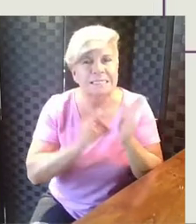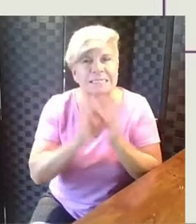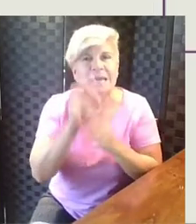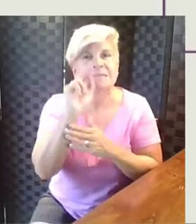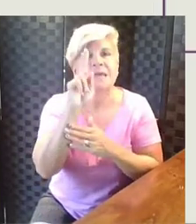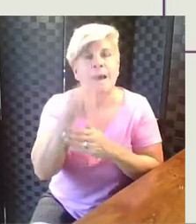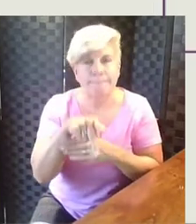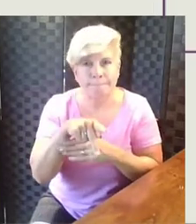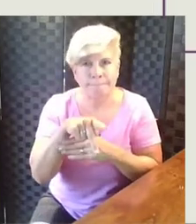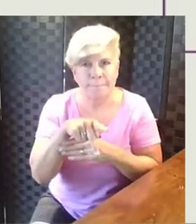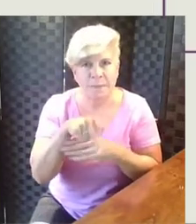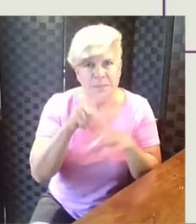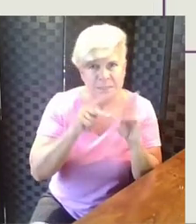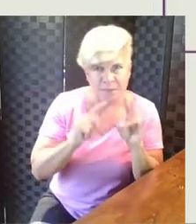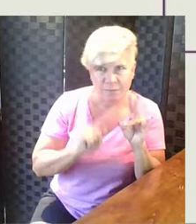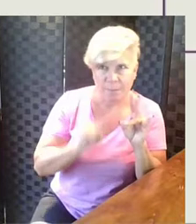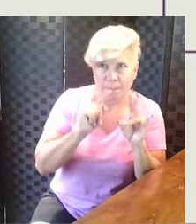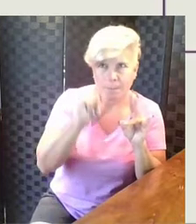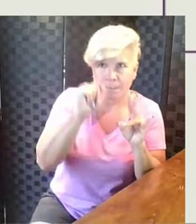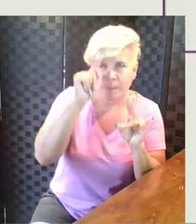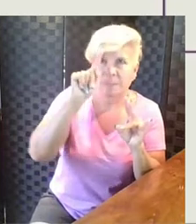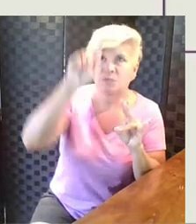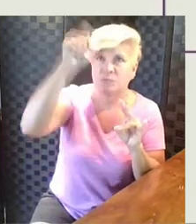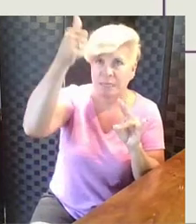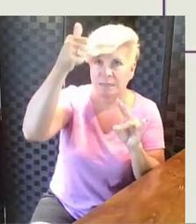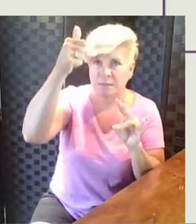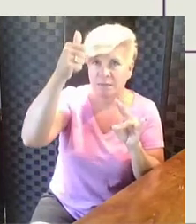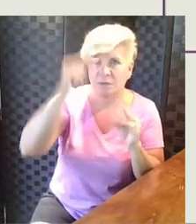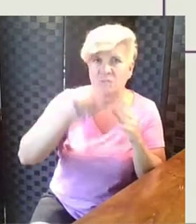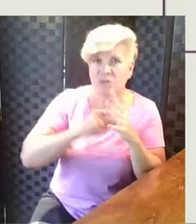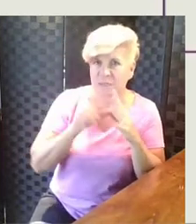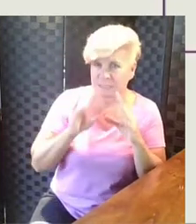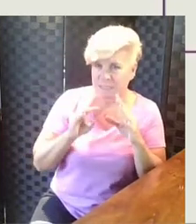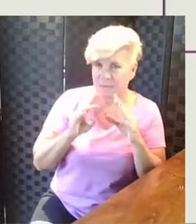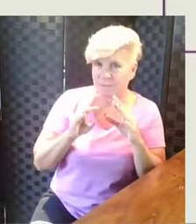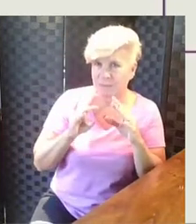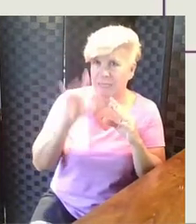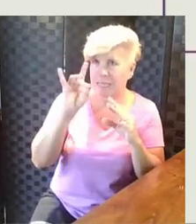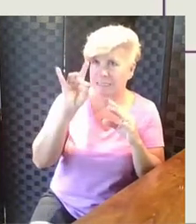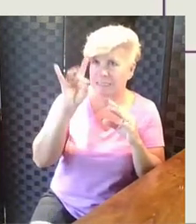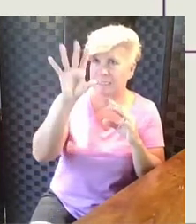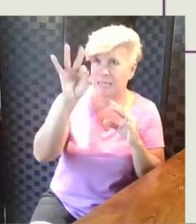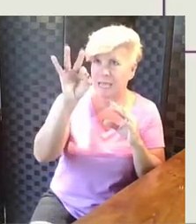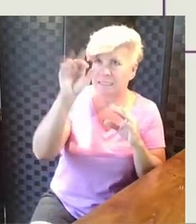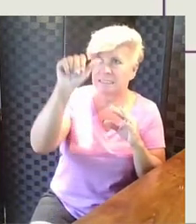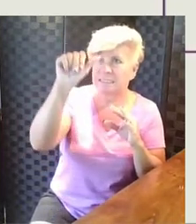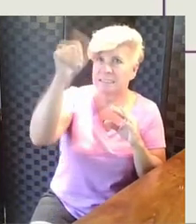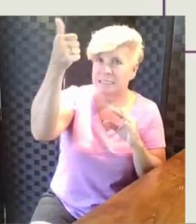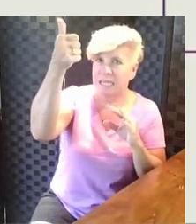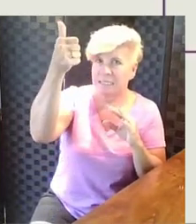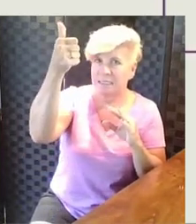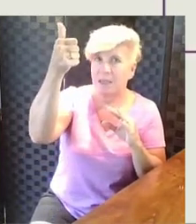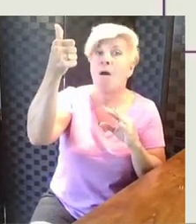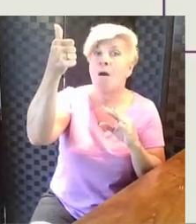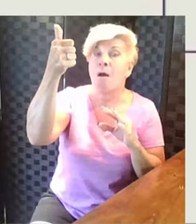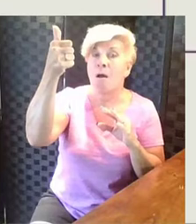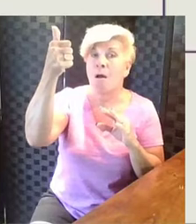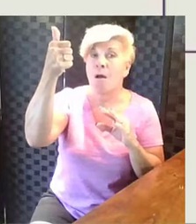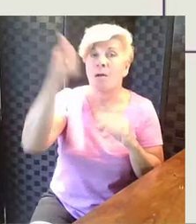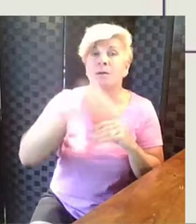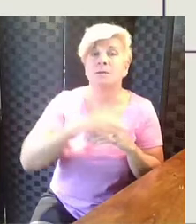the seven stickers she has until she gets to ten. She starts at seven and counts eight, nine, ten.